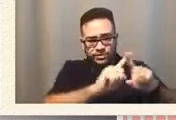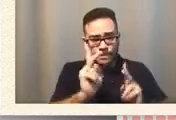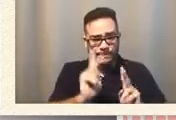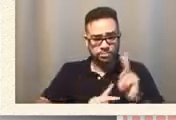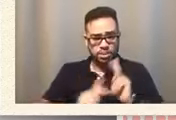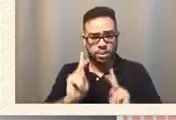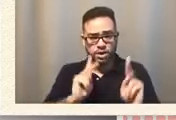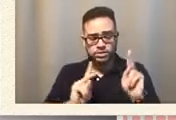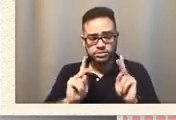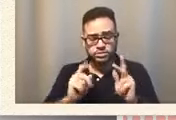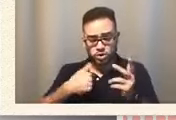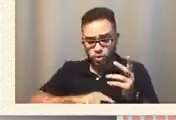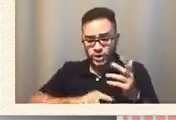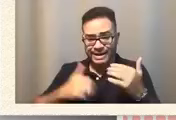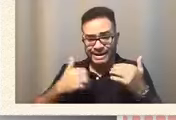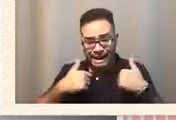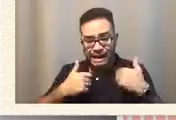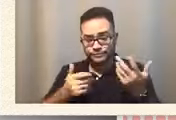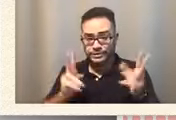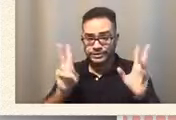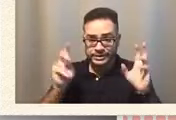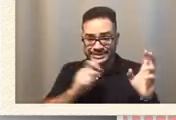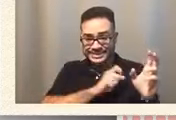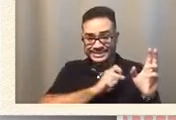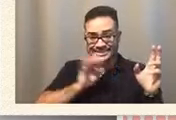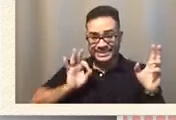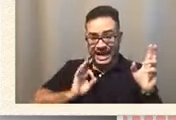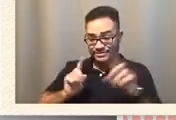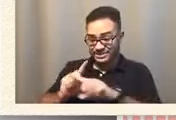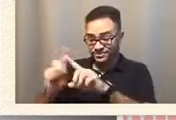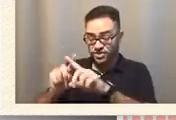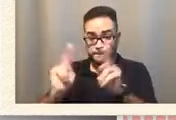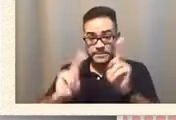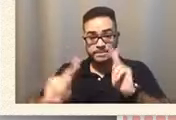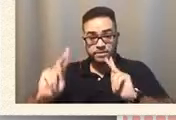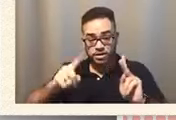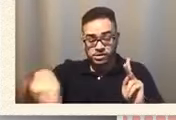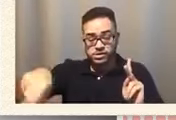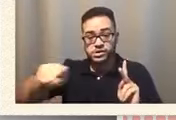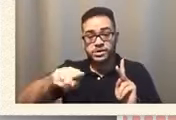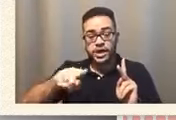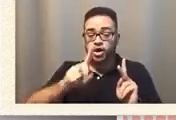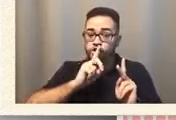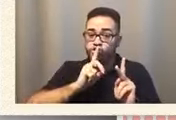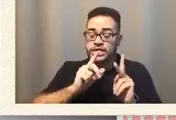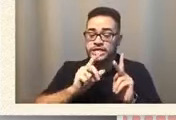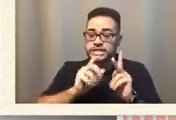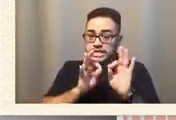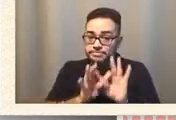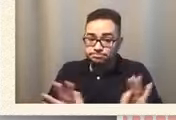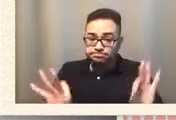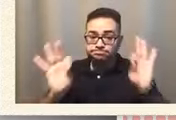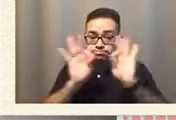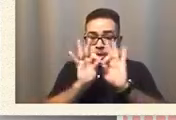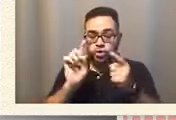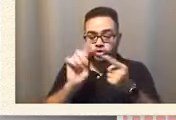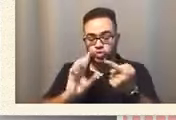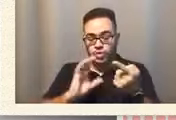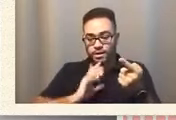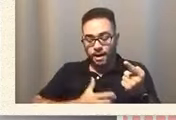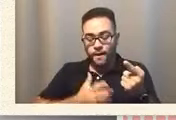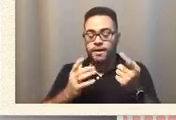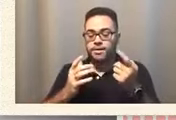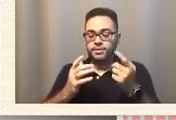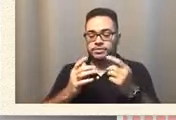employing several people who are detrimental to our kids' health and wellness. And if my kids'